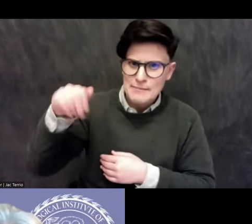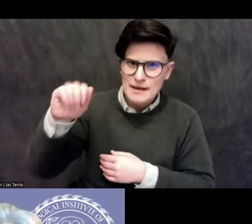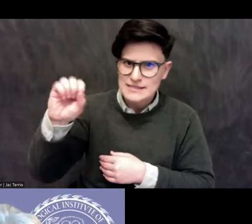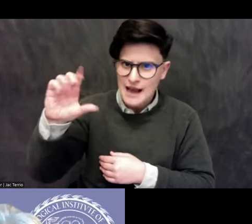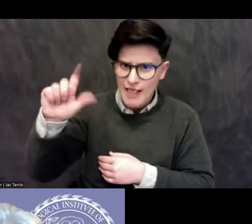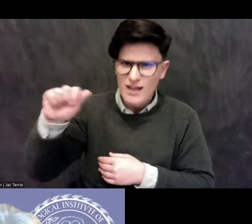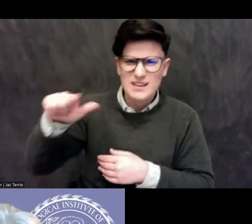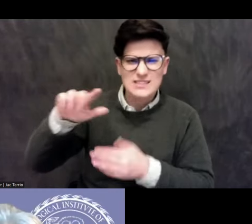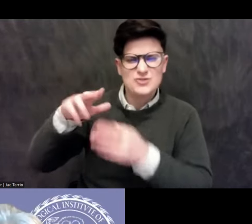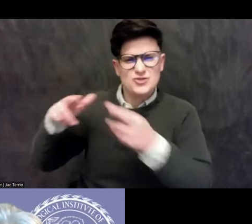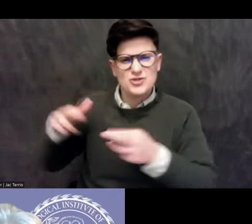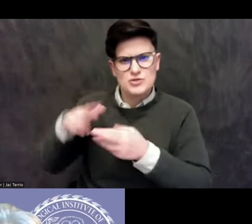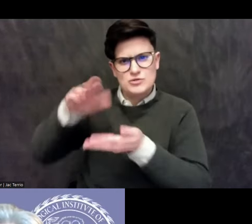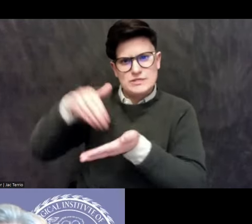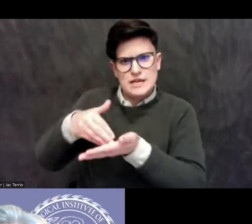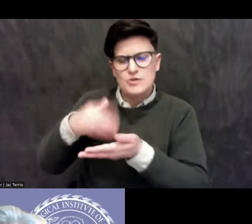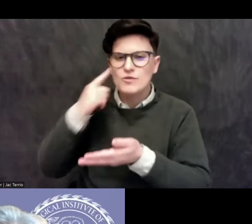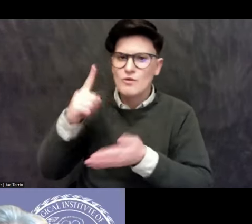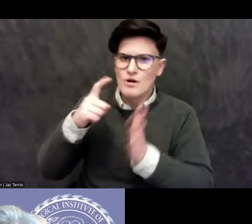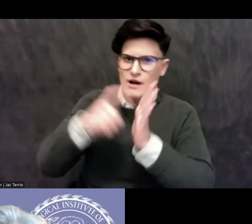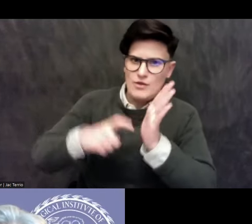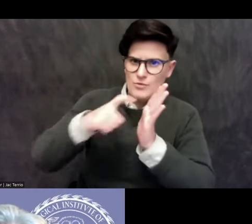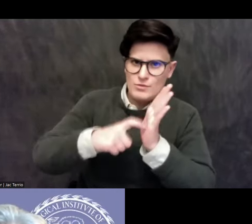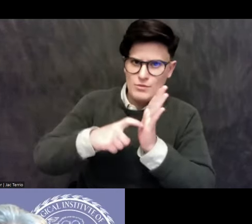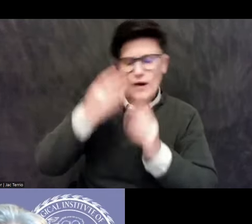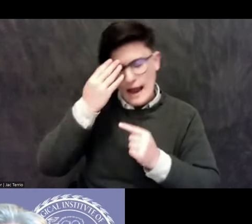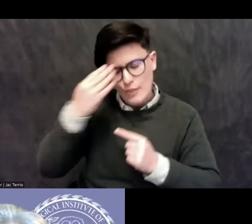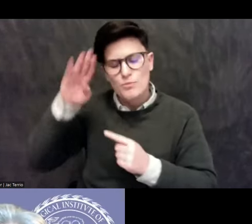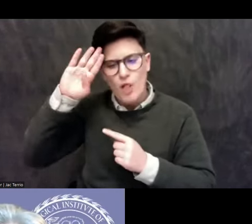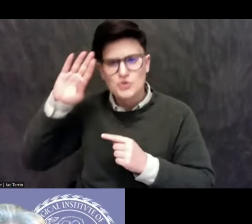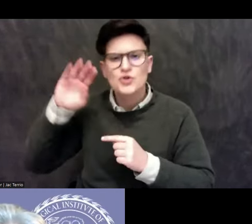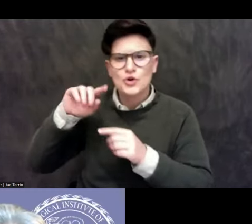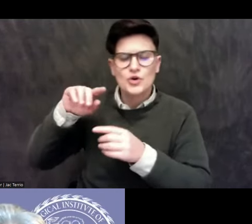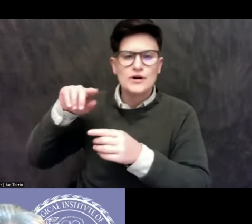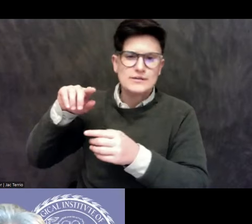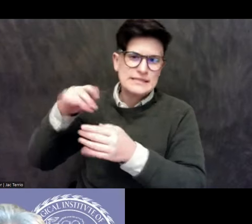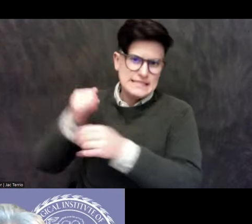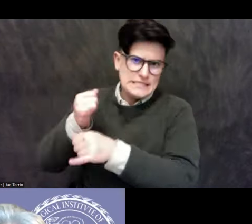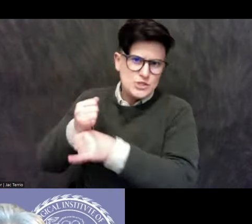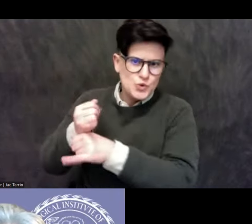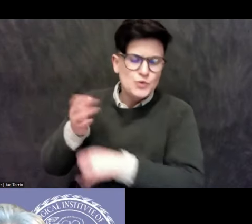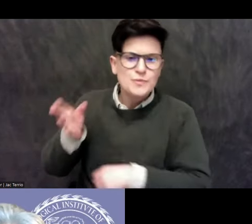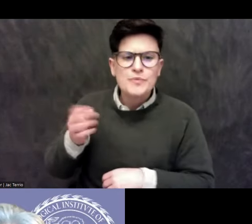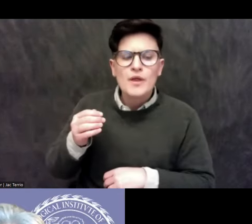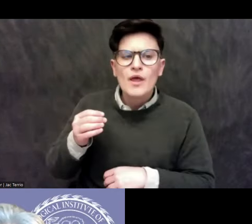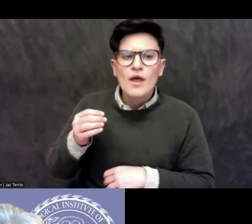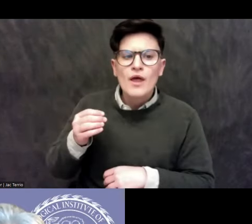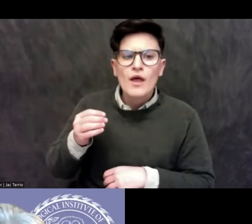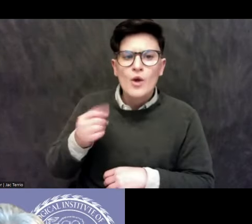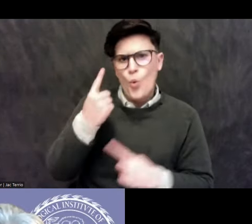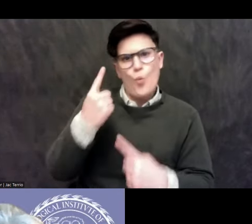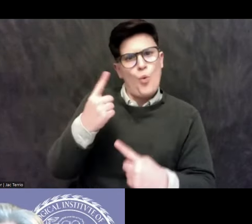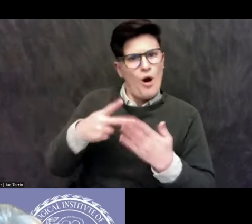of the Anthropological Institute. And he's actually organized a, so there's one program where you get sort of a